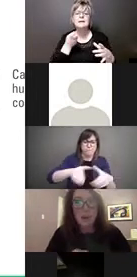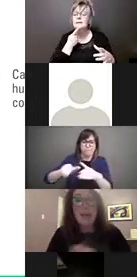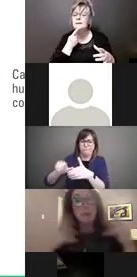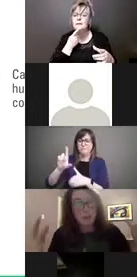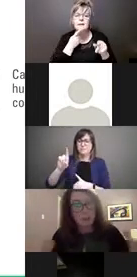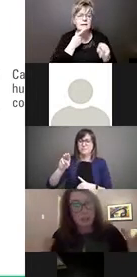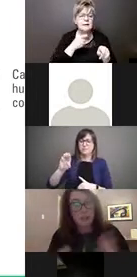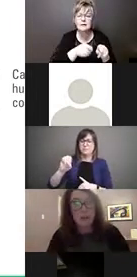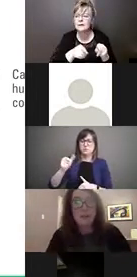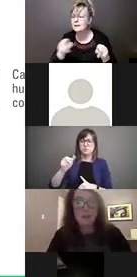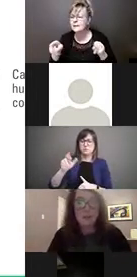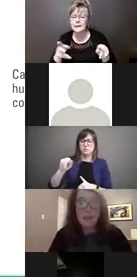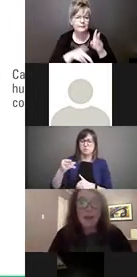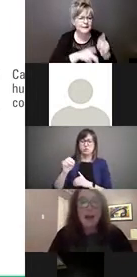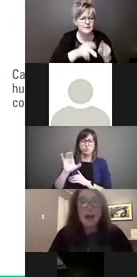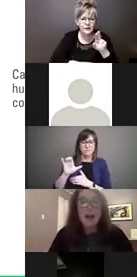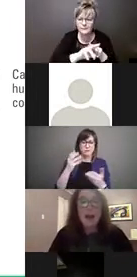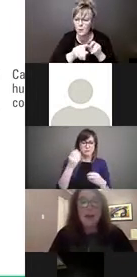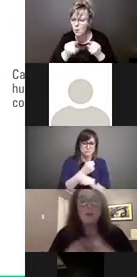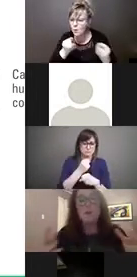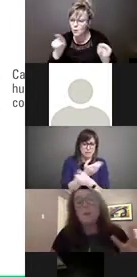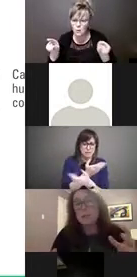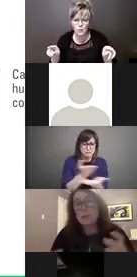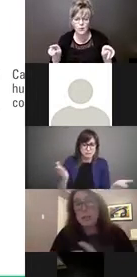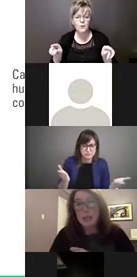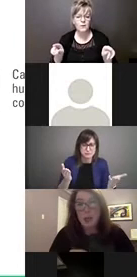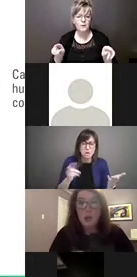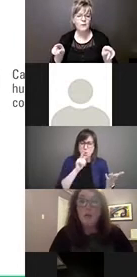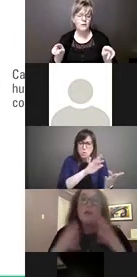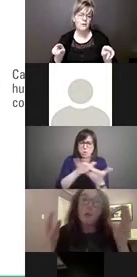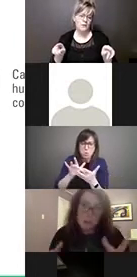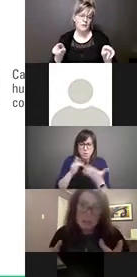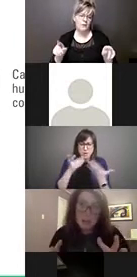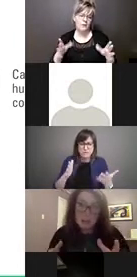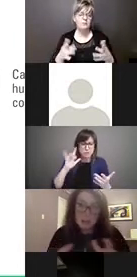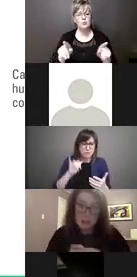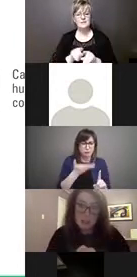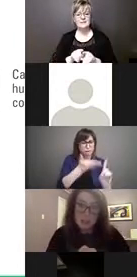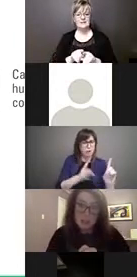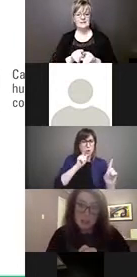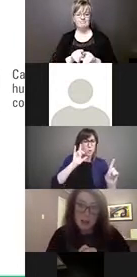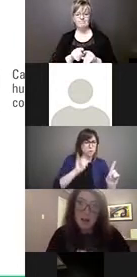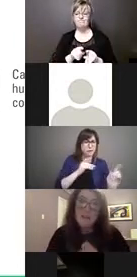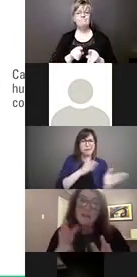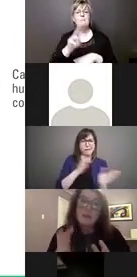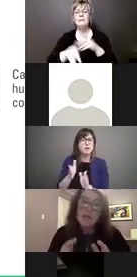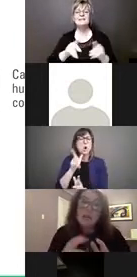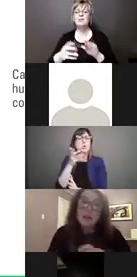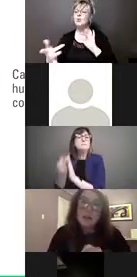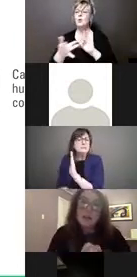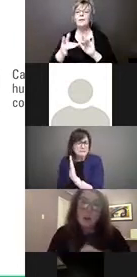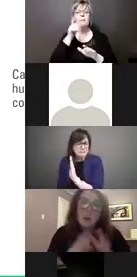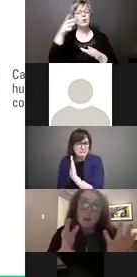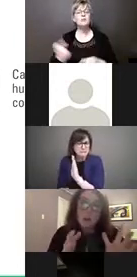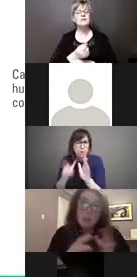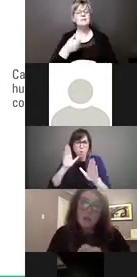were able to reach through that survey, and more importantly, who we weren't able to reach in that survey. So, in,